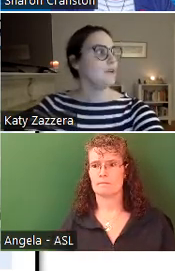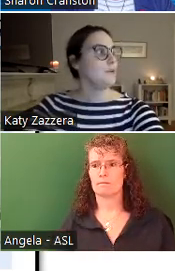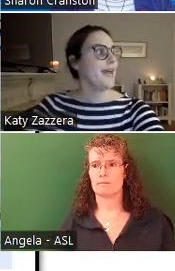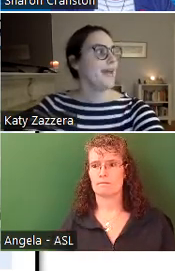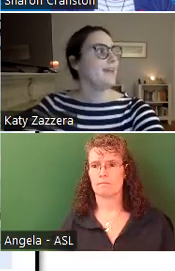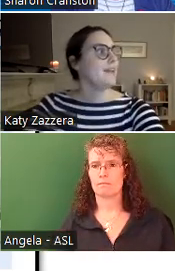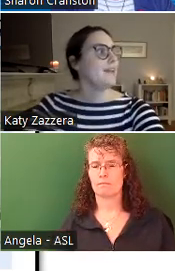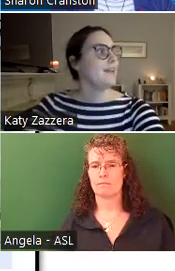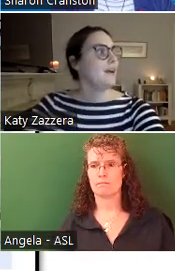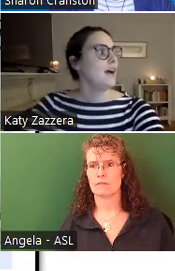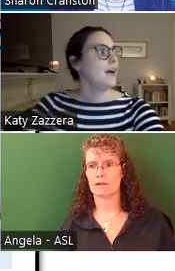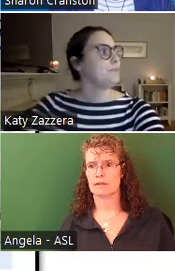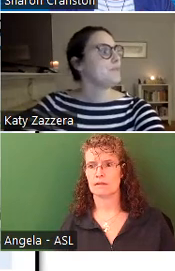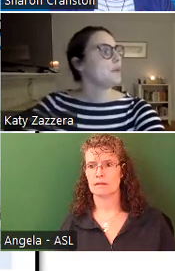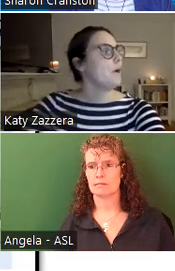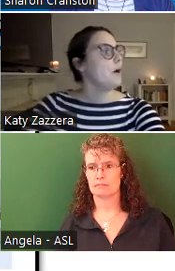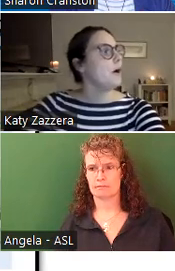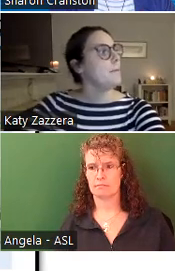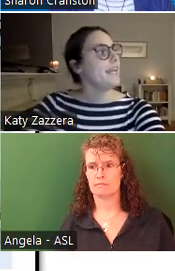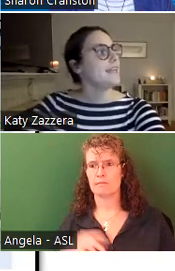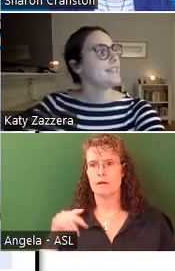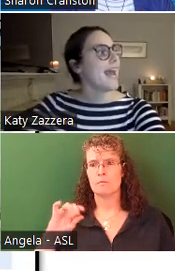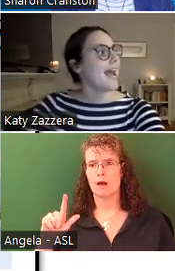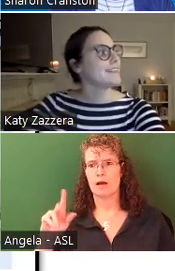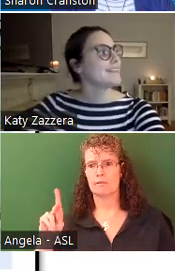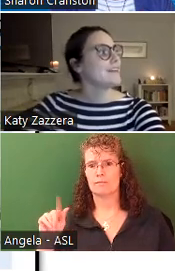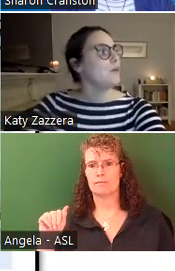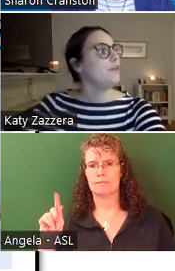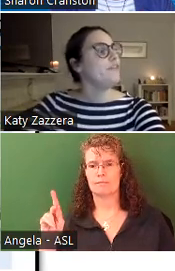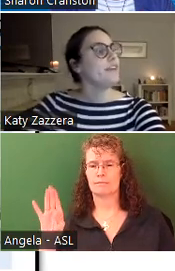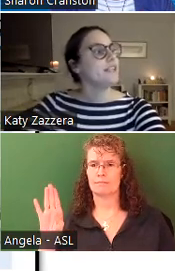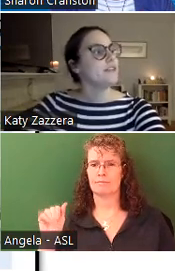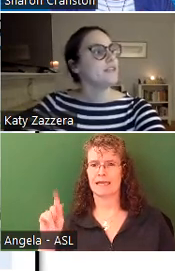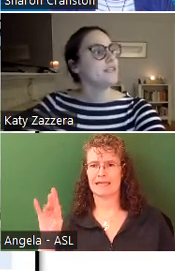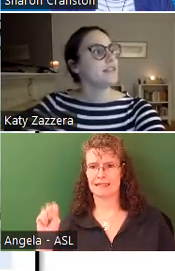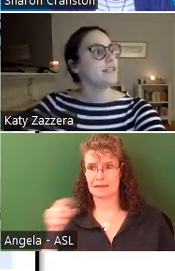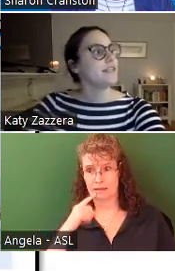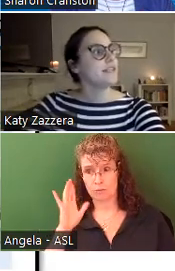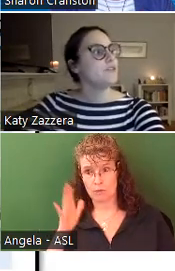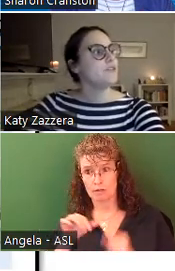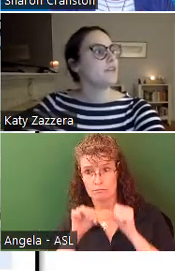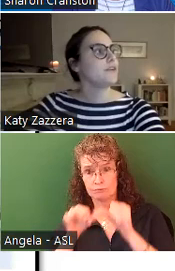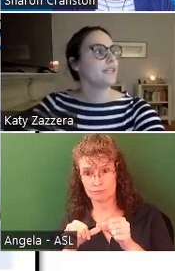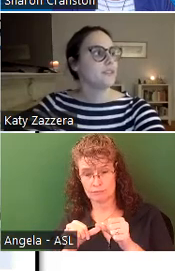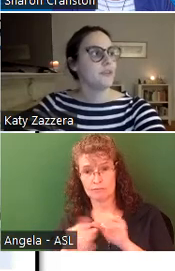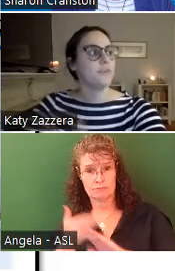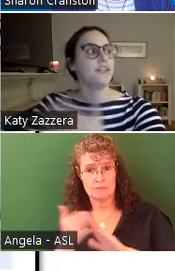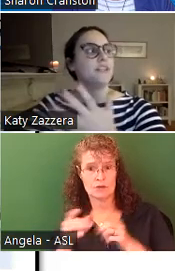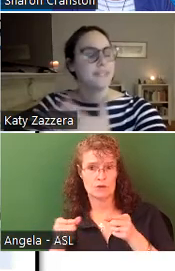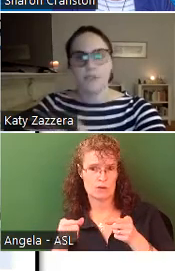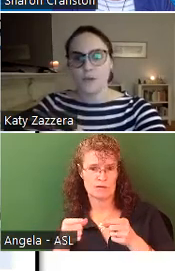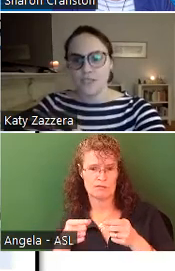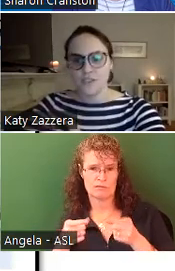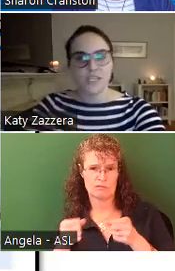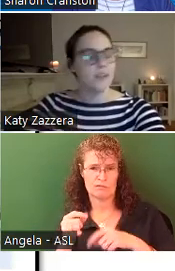Okay. Paul asks, will ferry service continue to run during construction?